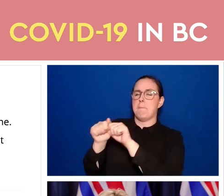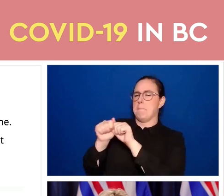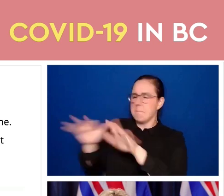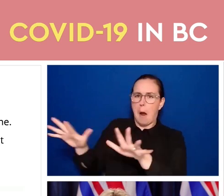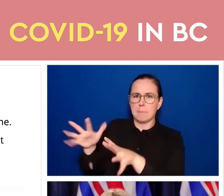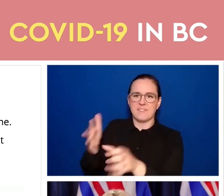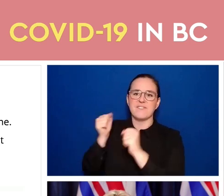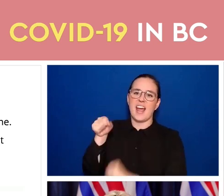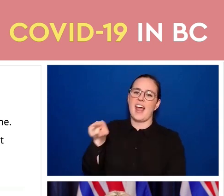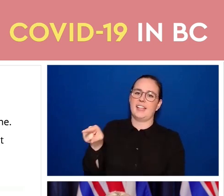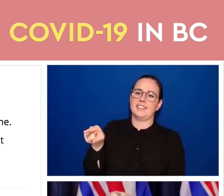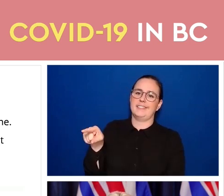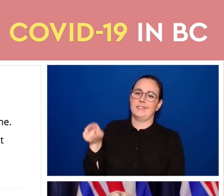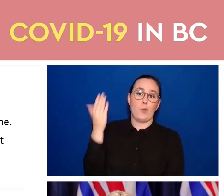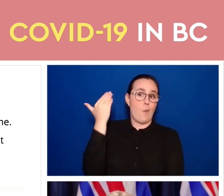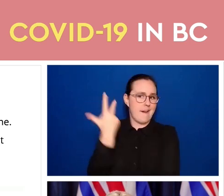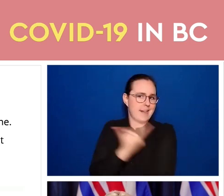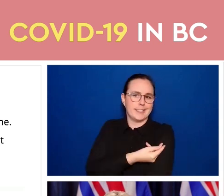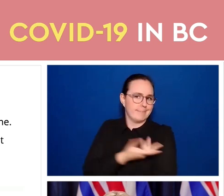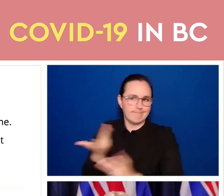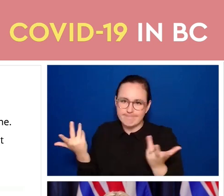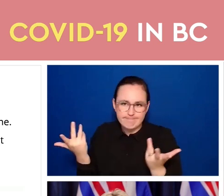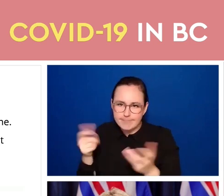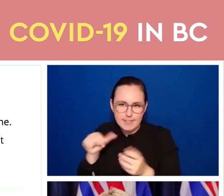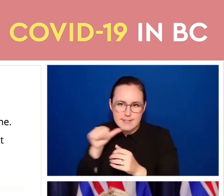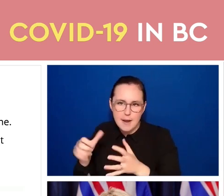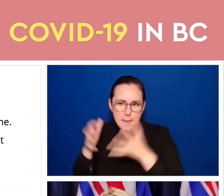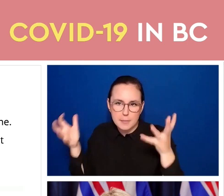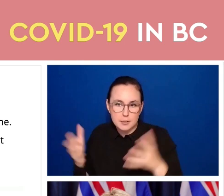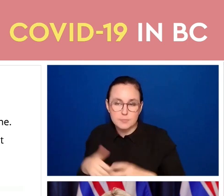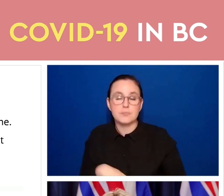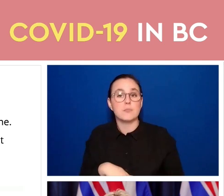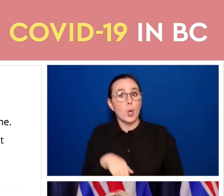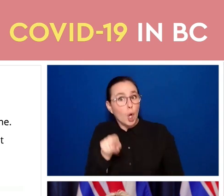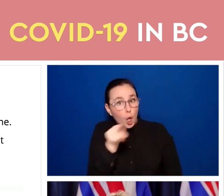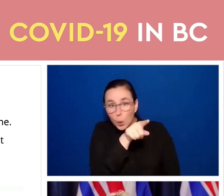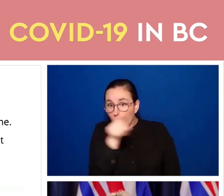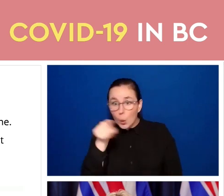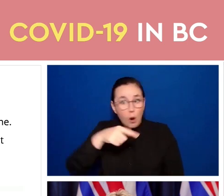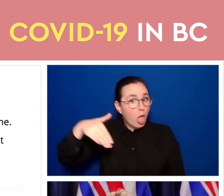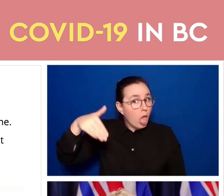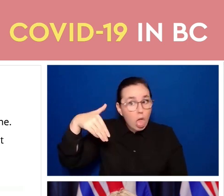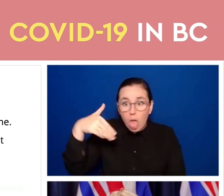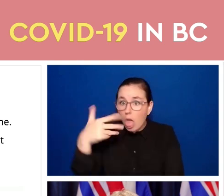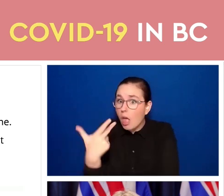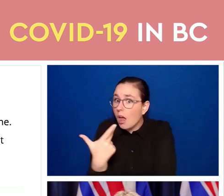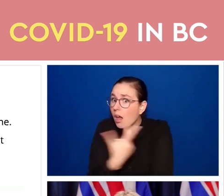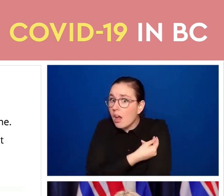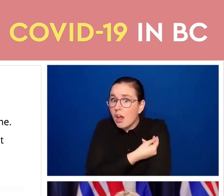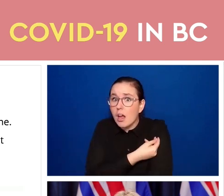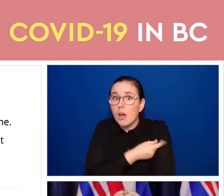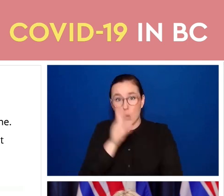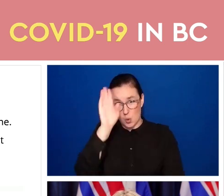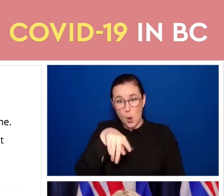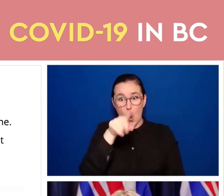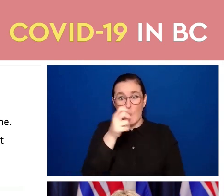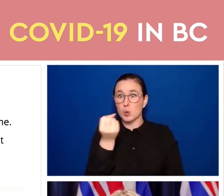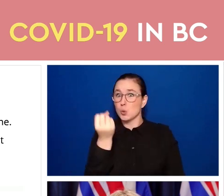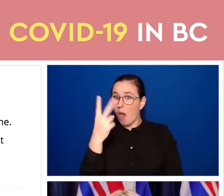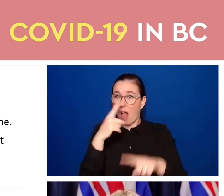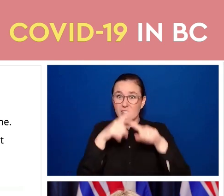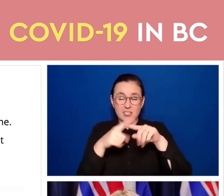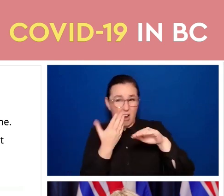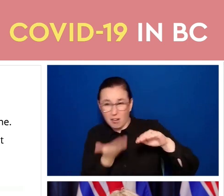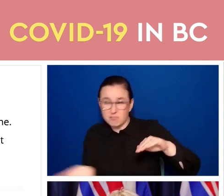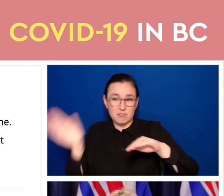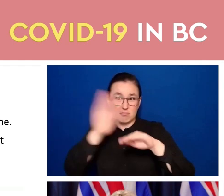much, much higher, as we've seen. It's 12 times greater risk of infection. 34 times greater risk of ending up